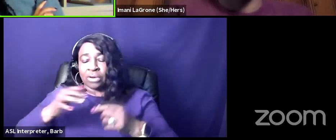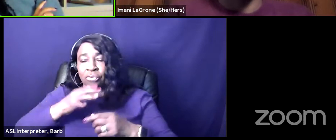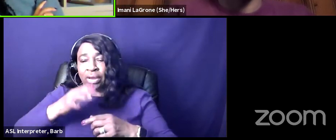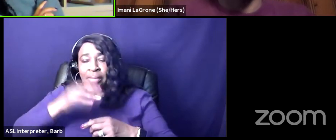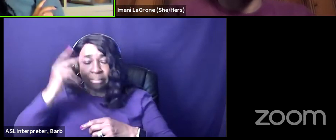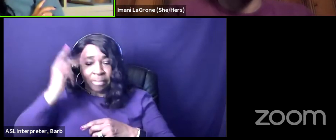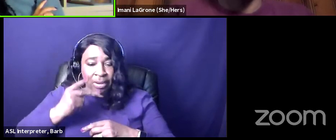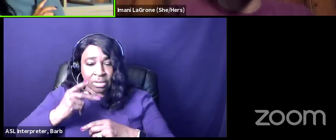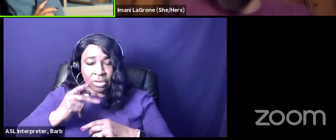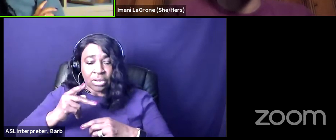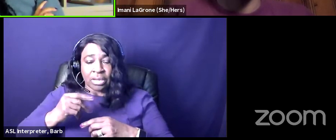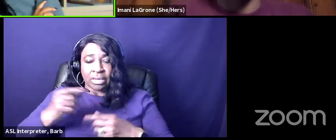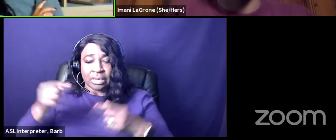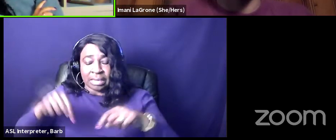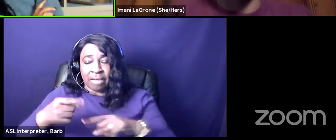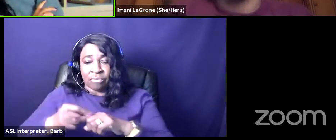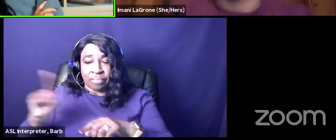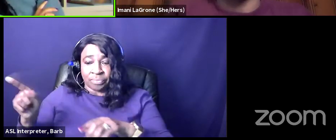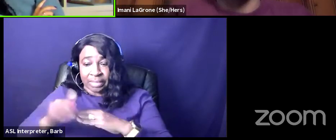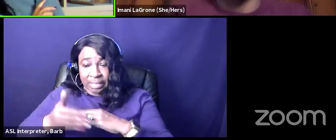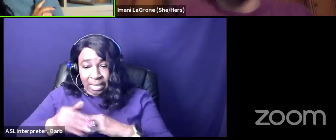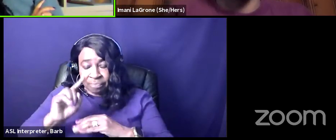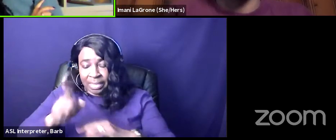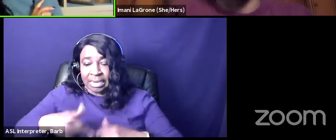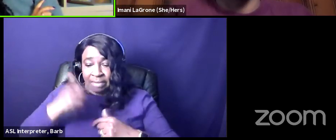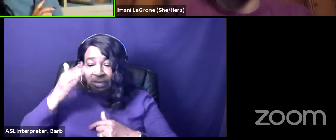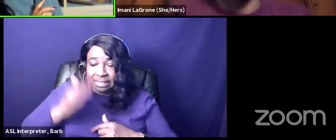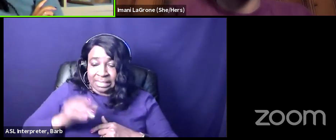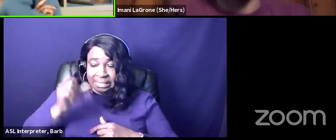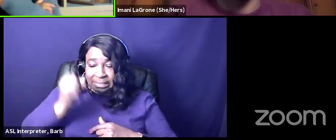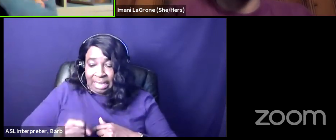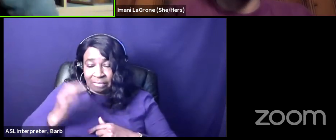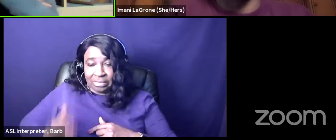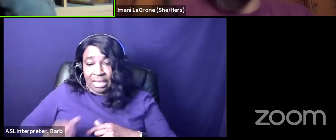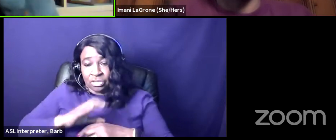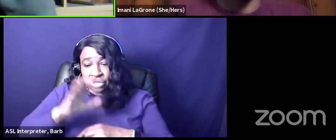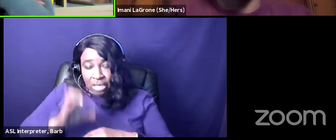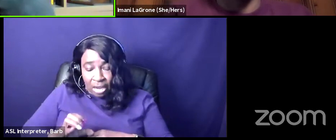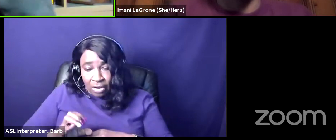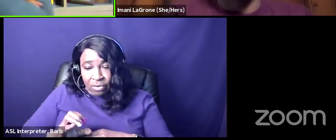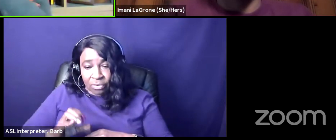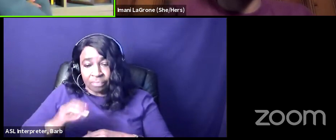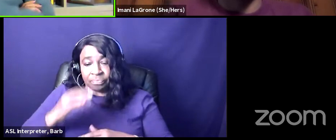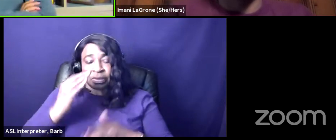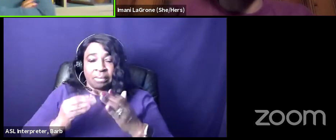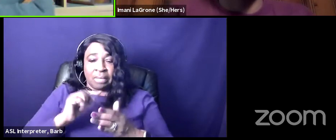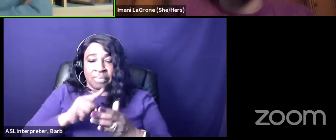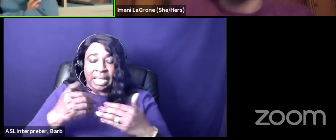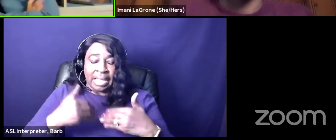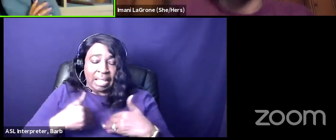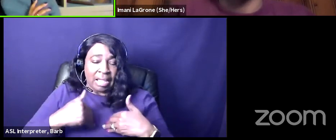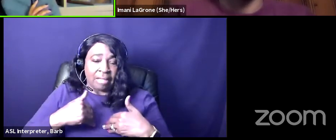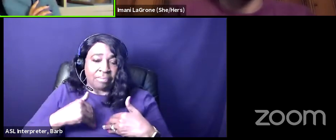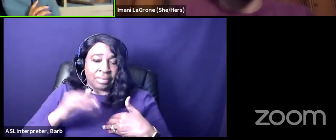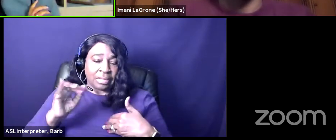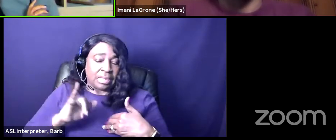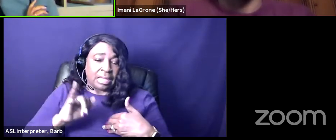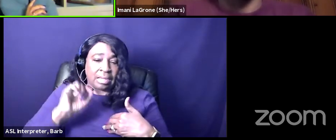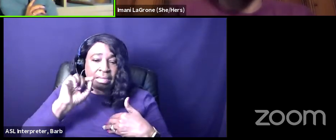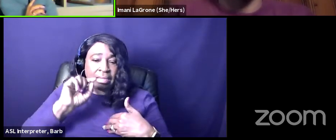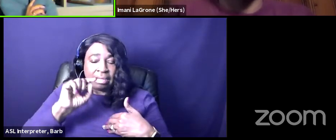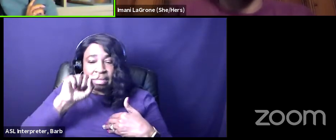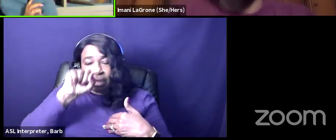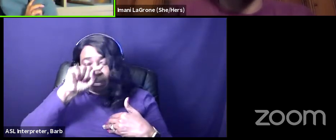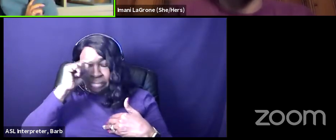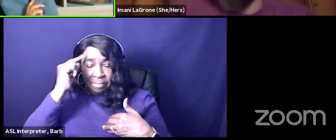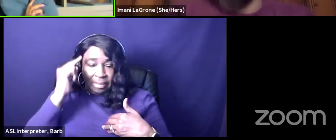but they live on the south side of chicago like they might have a sort of life experience as someone who's black american